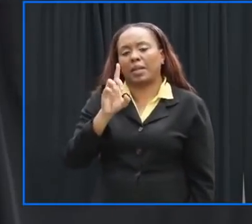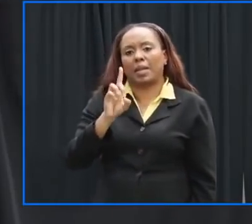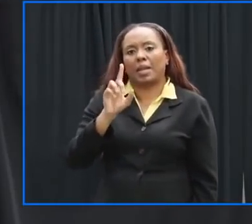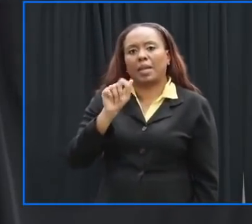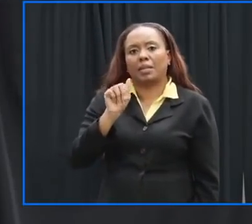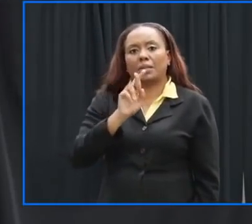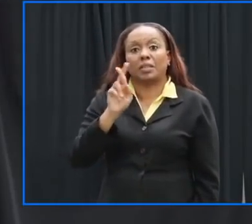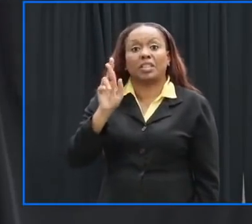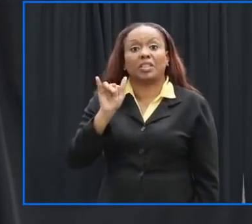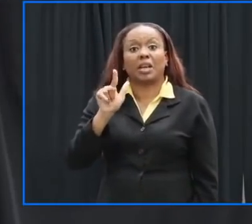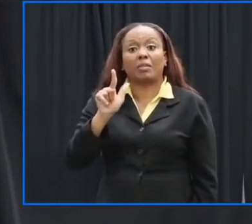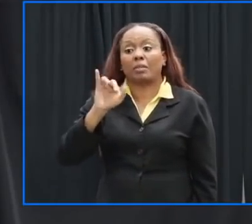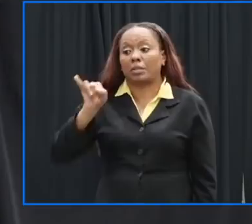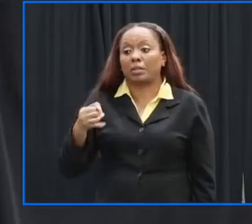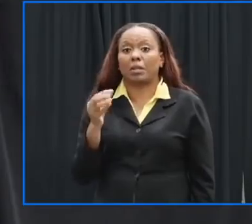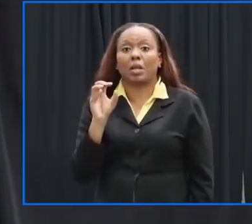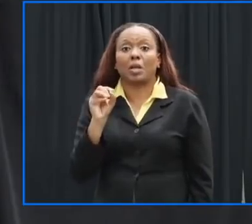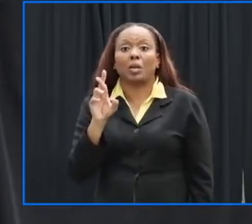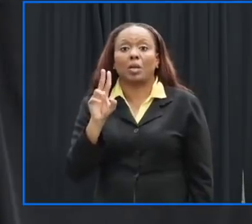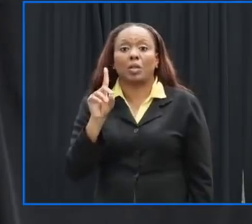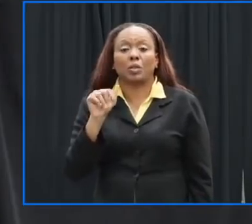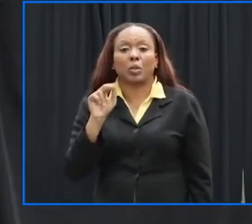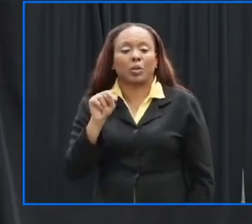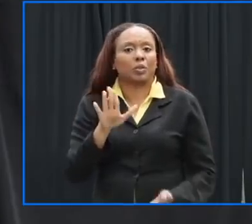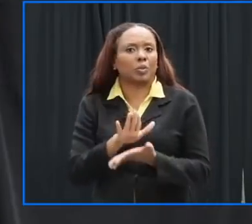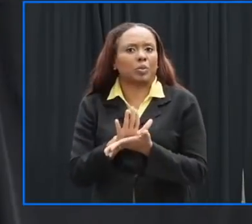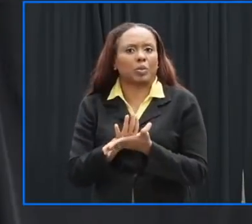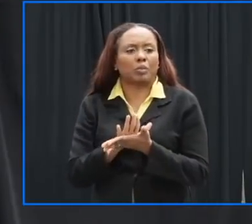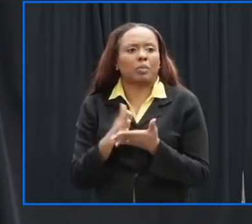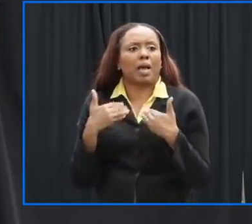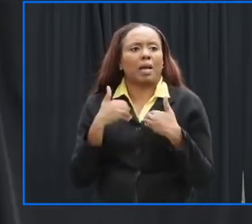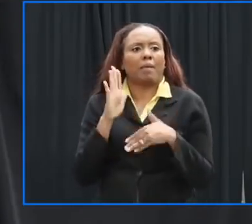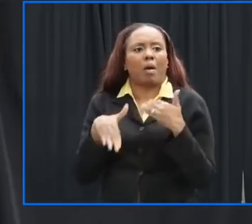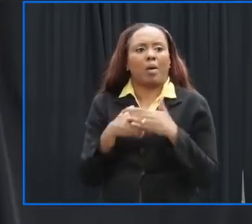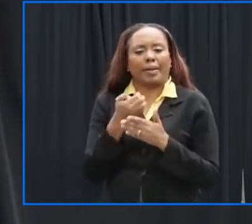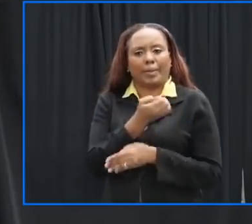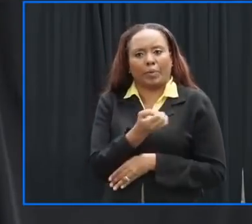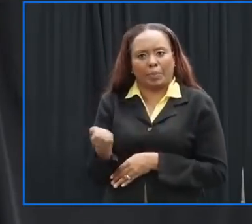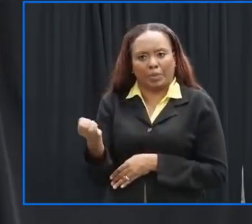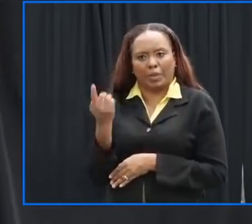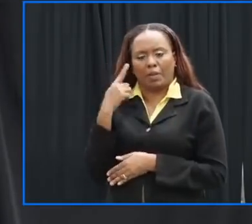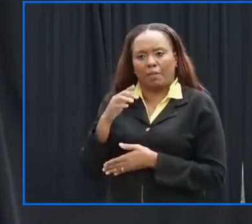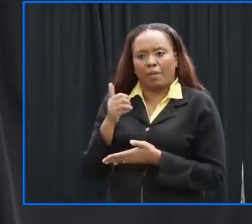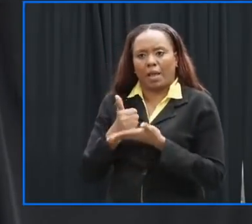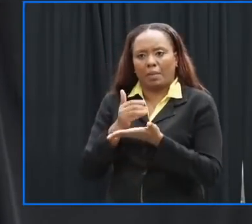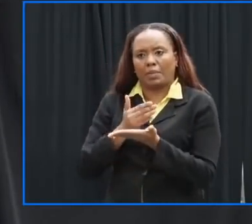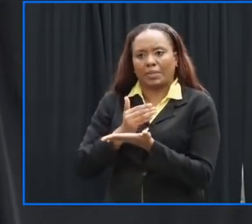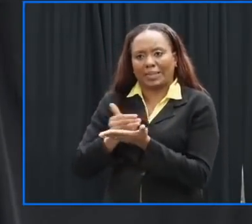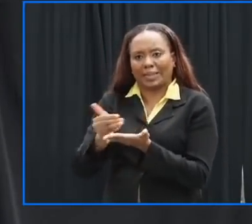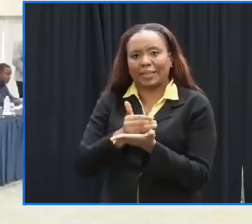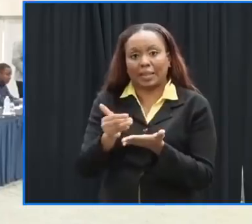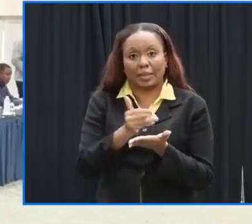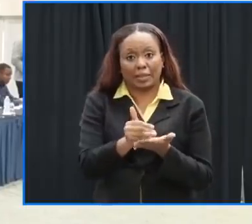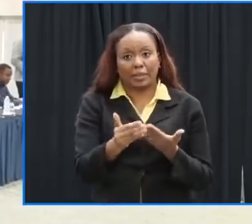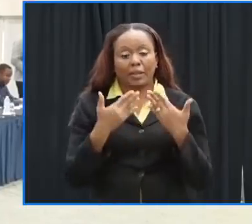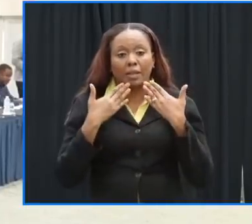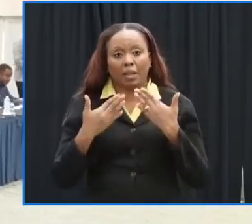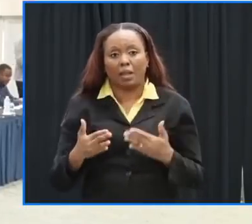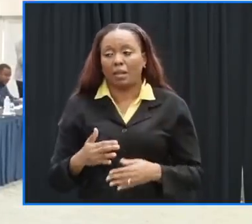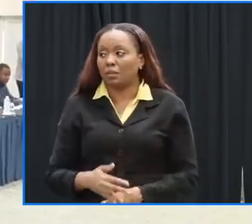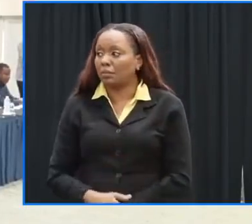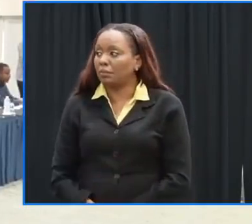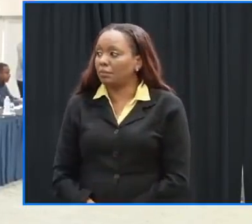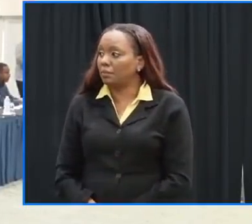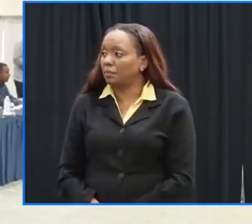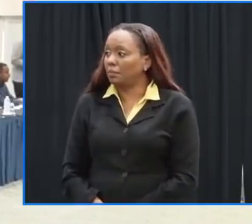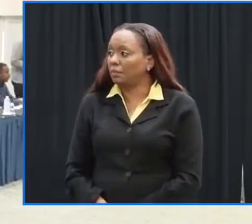to go and clear the clear the roads and carry out any other activity that is um that is required i think that's it minister thank you very